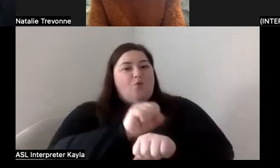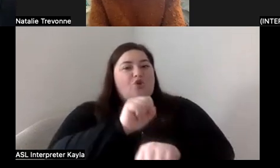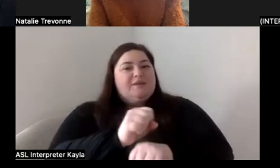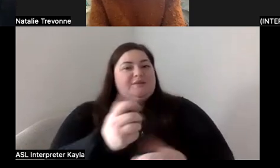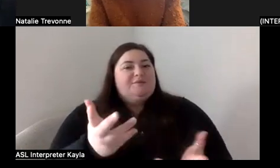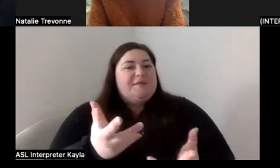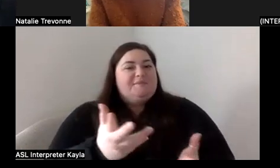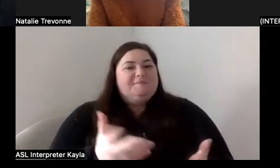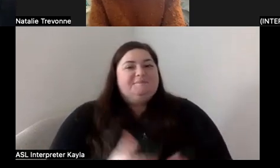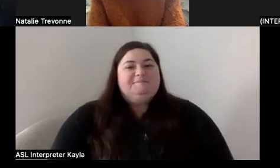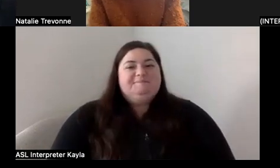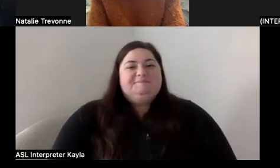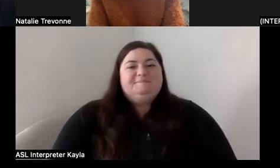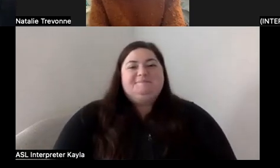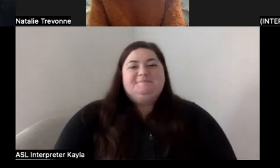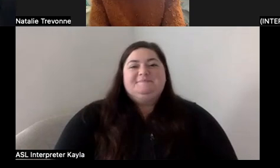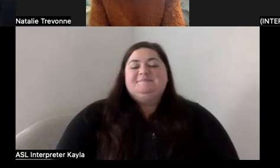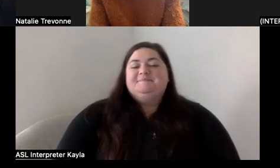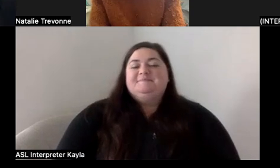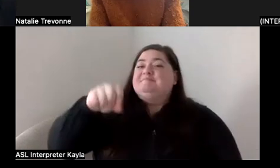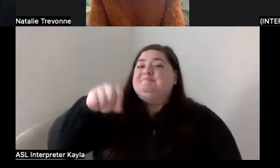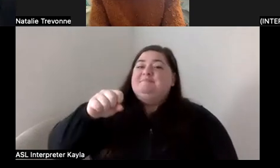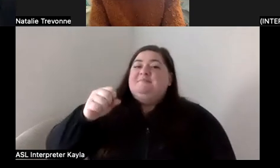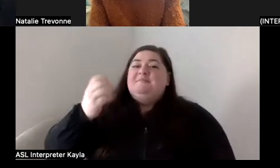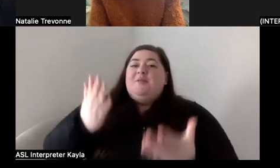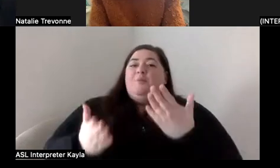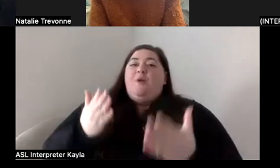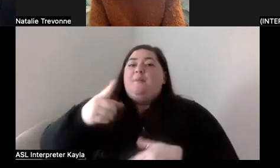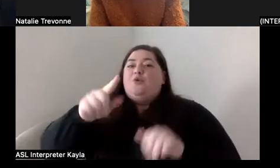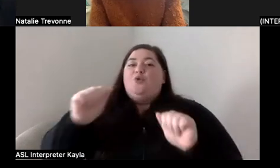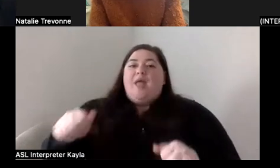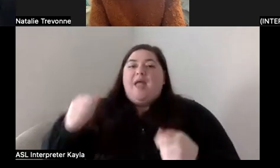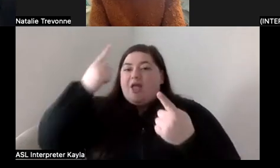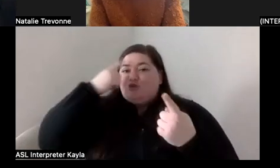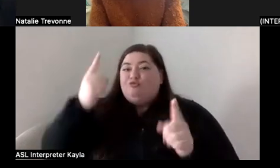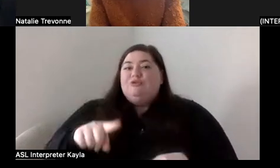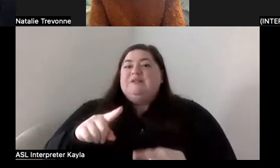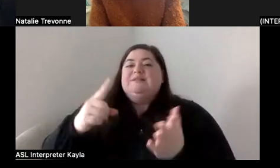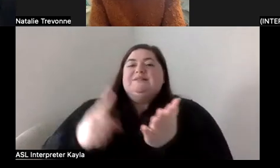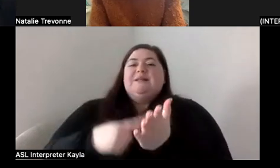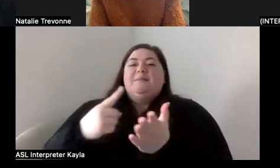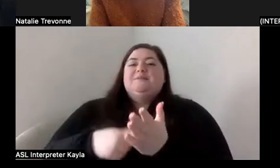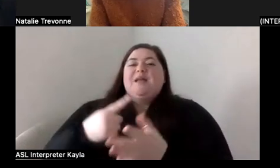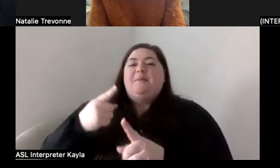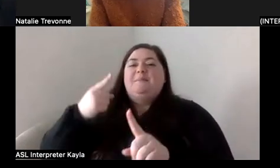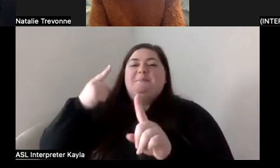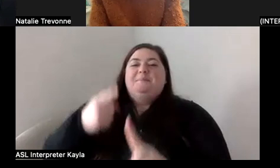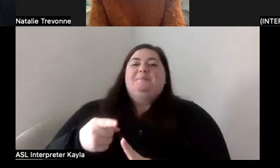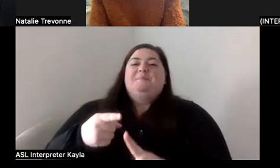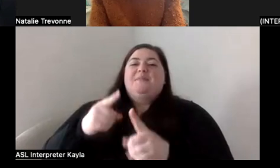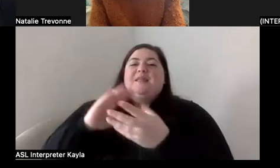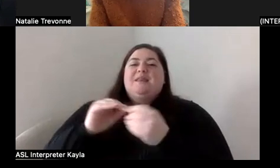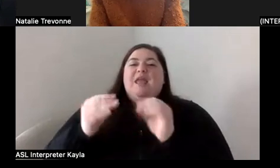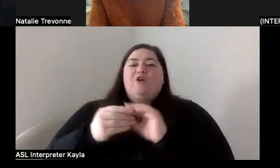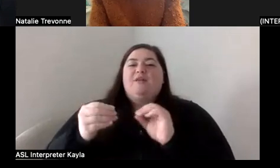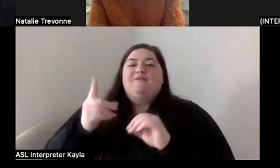Yeah, I think, Marie, you can probably agree with this one is that sometimes it just comes down to the narrative that they